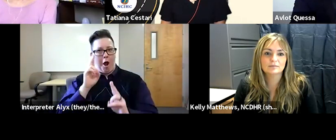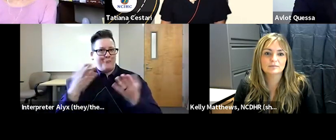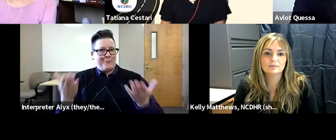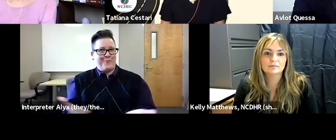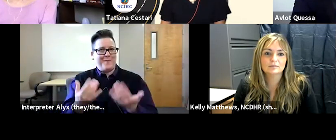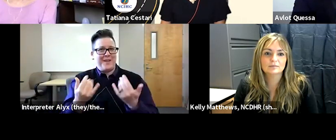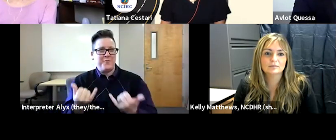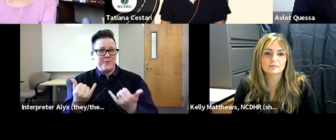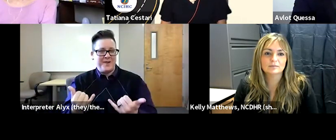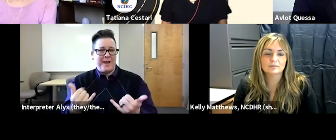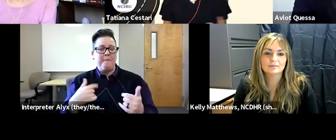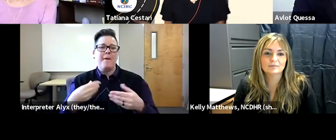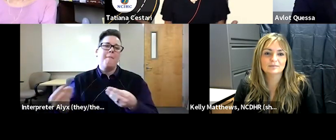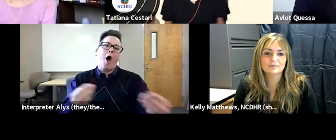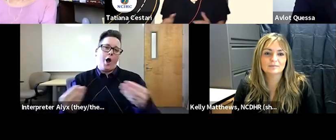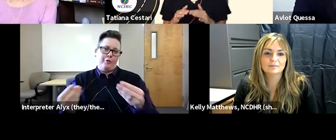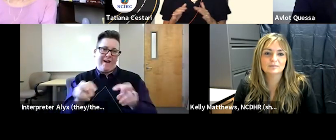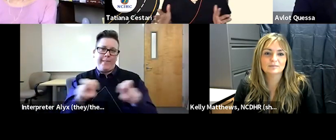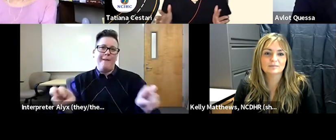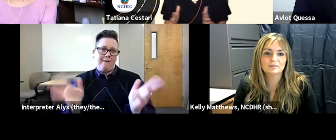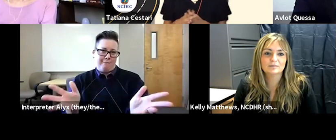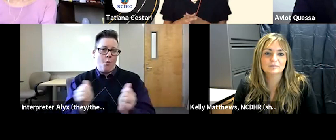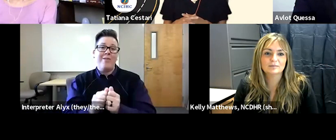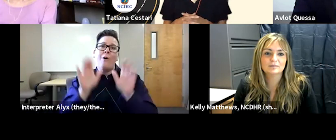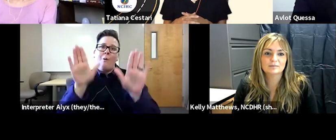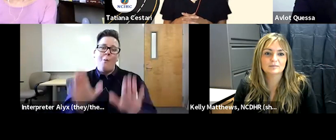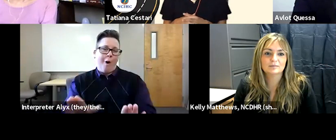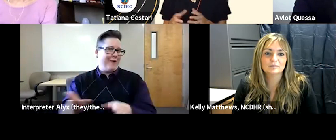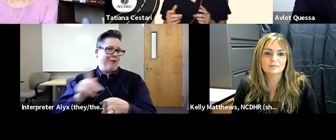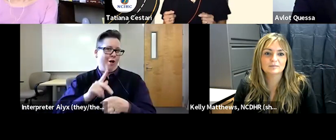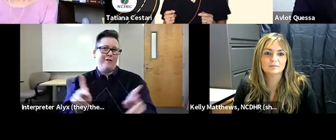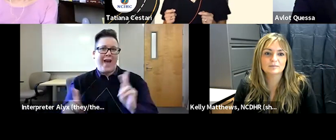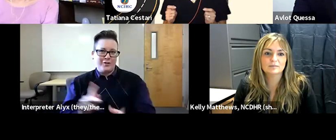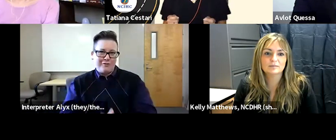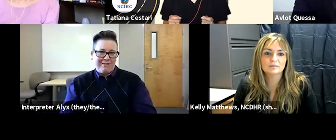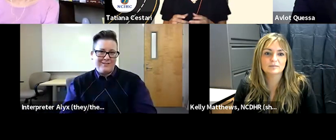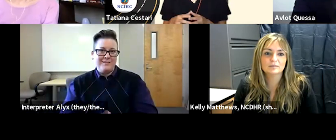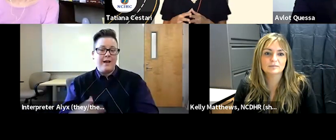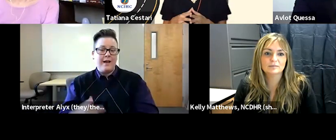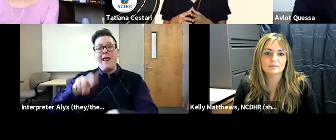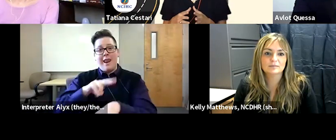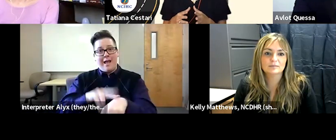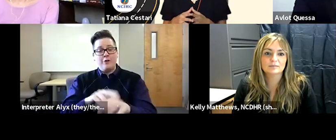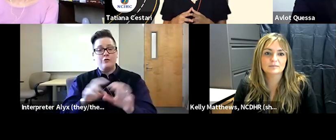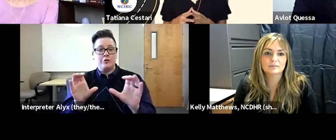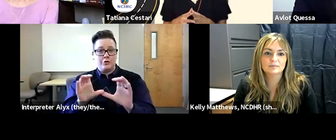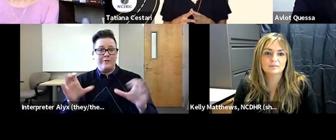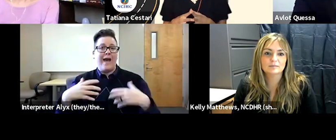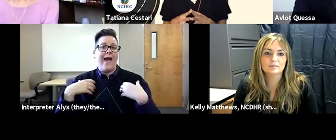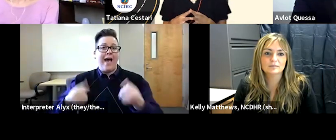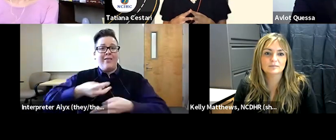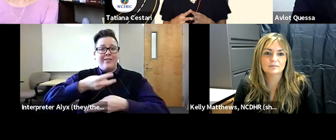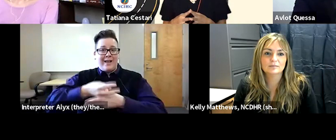here today to moderate this panel conversation with wonderful professionals i am a nationally certified healthcare